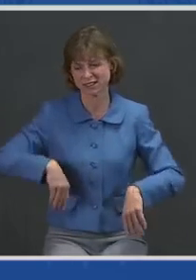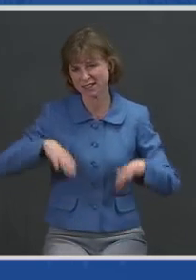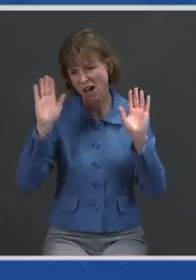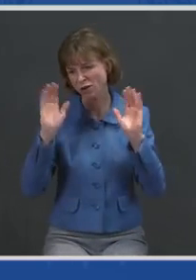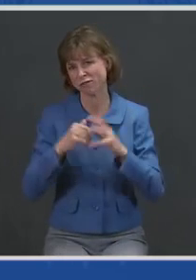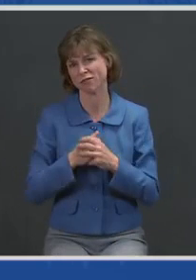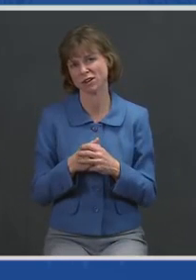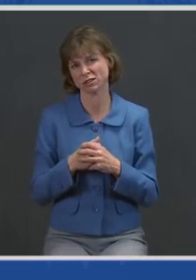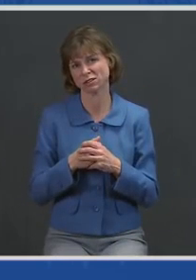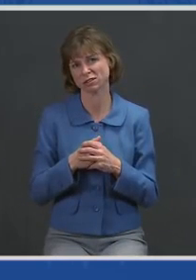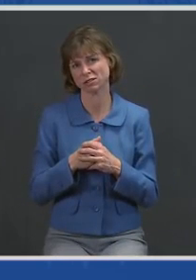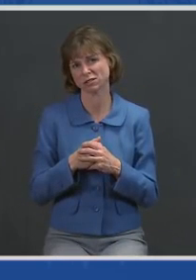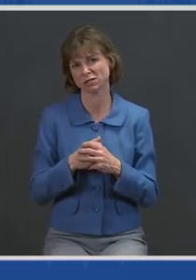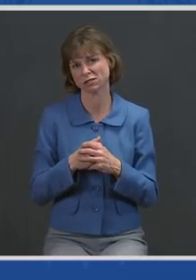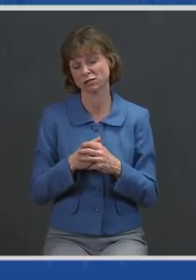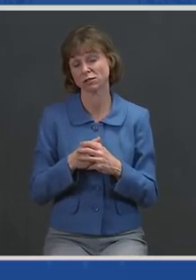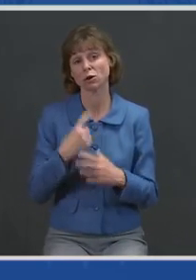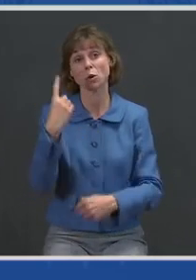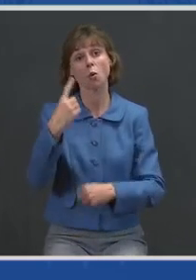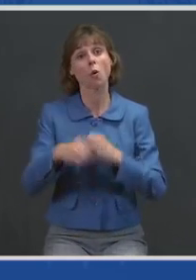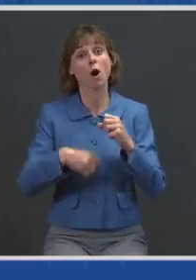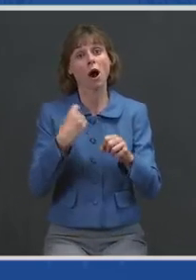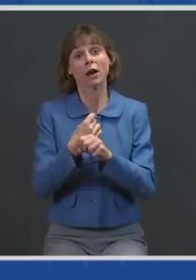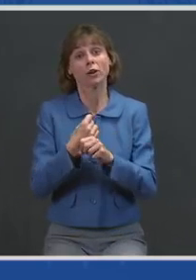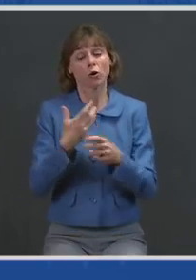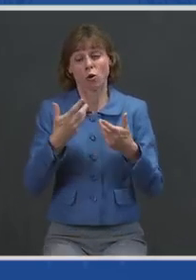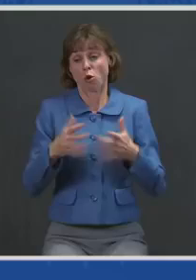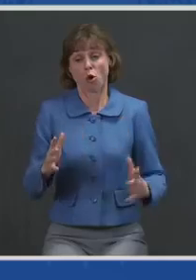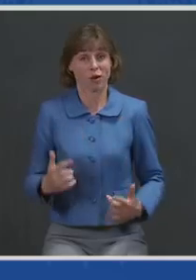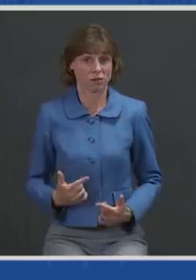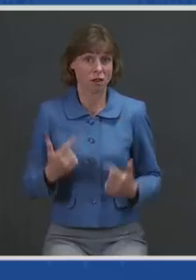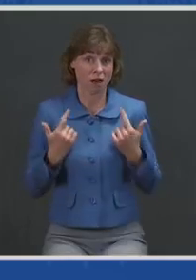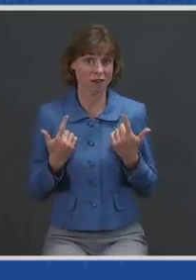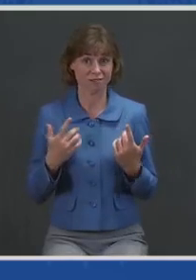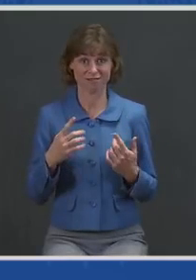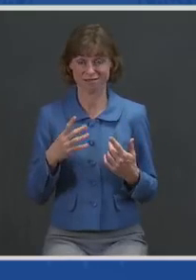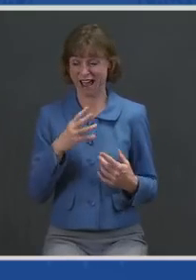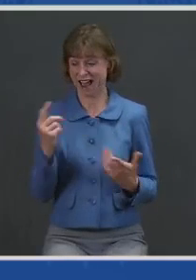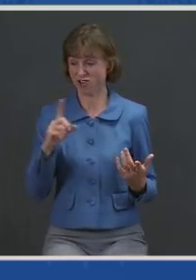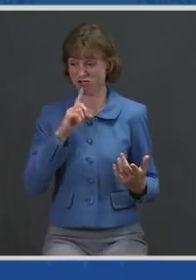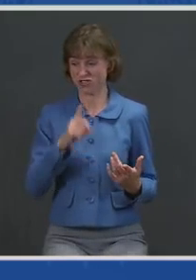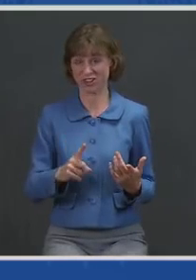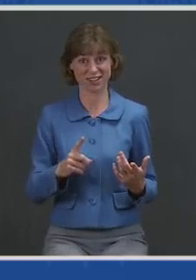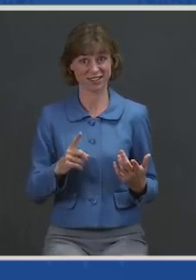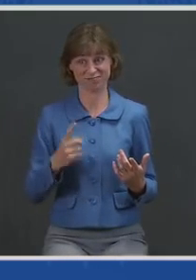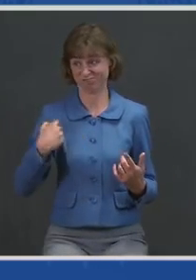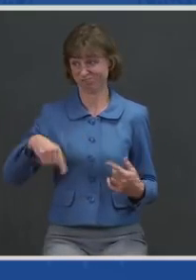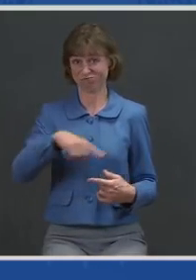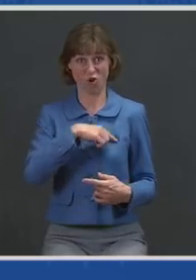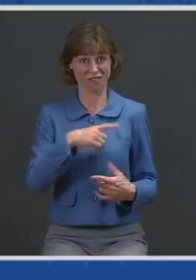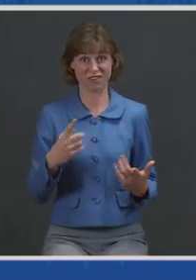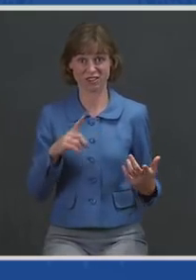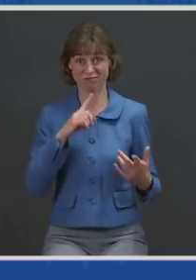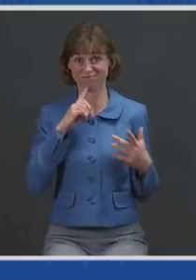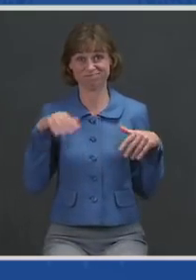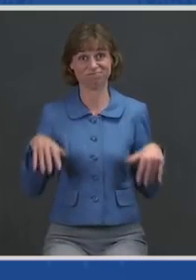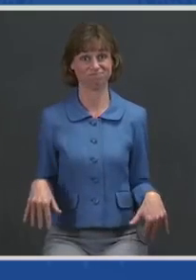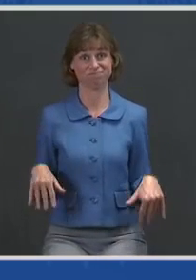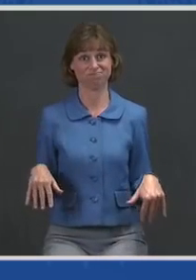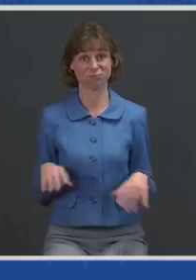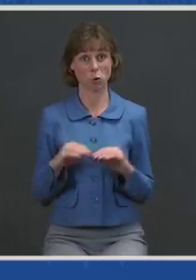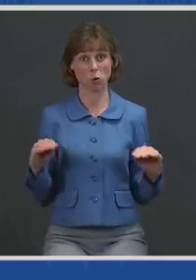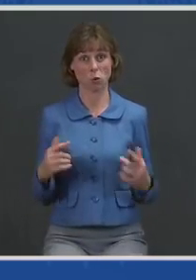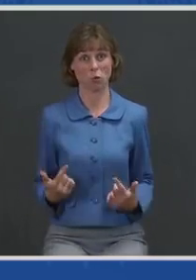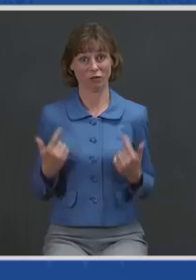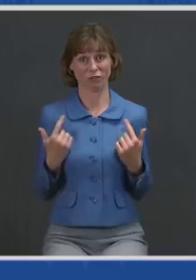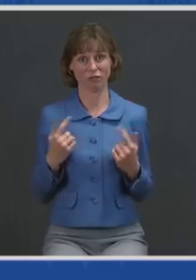the loss of life and the loss of living for all of us. But in the loss, we saw how much